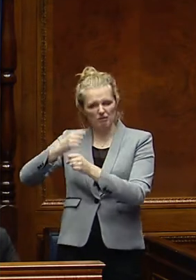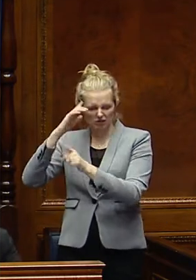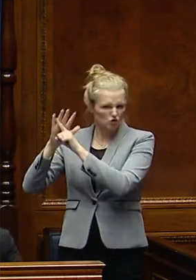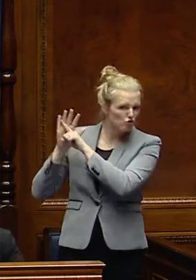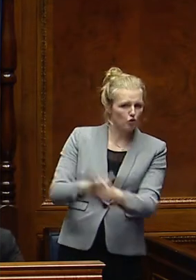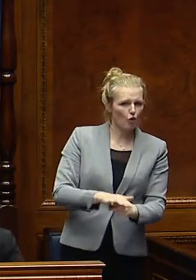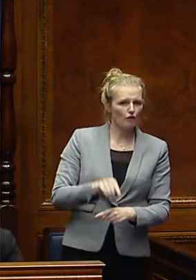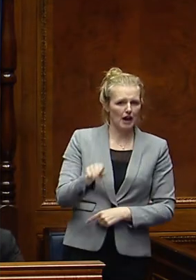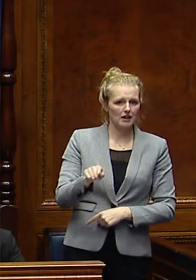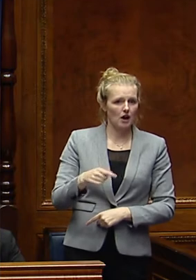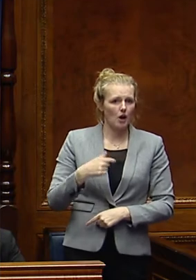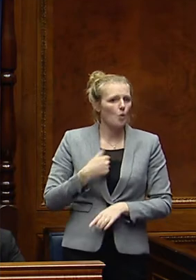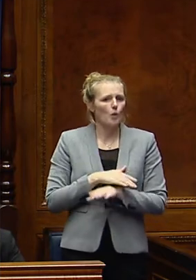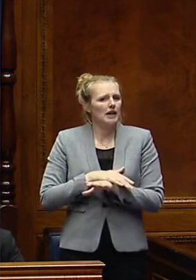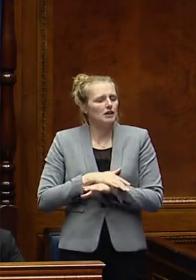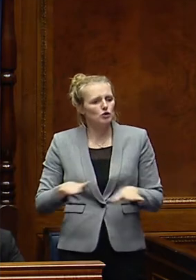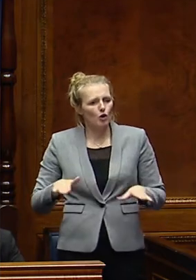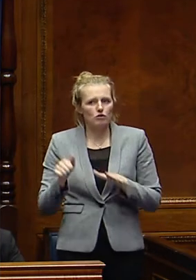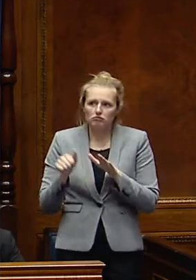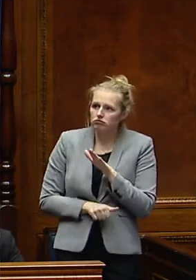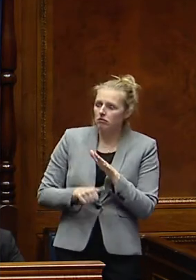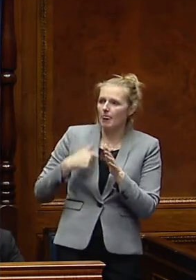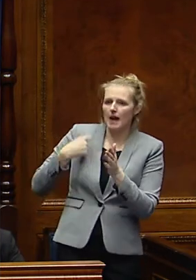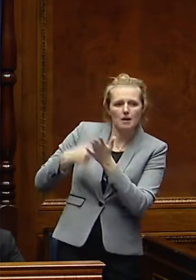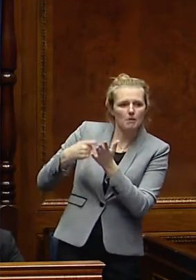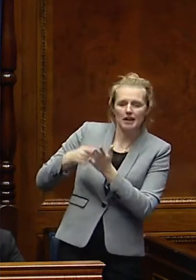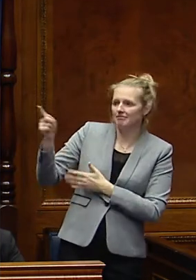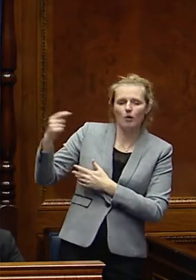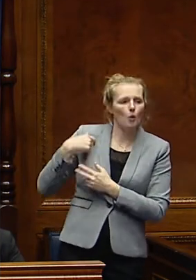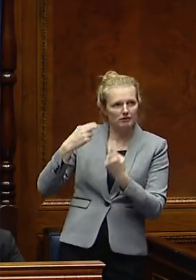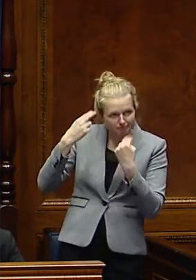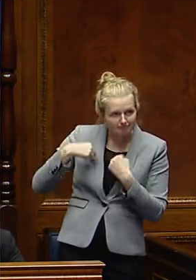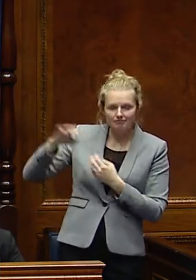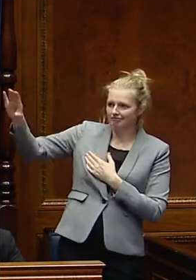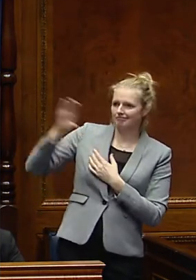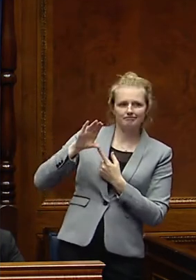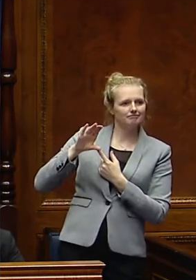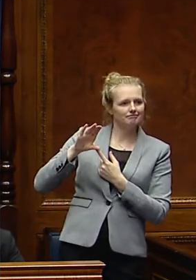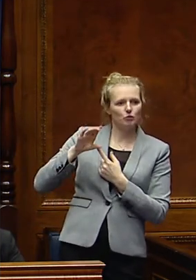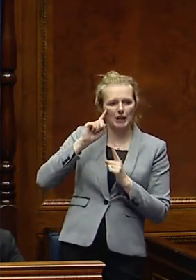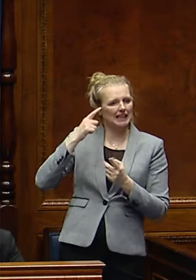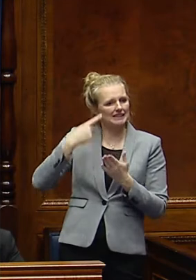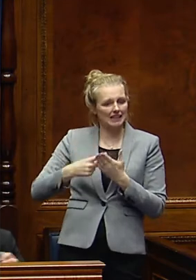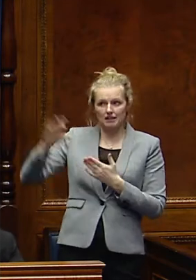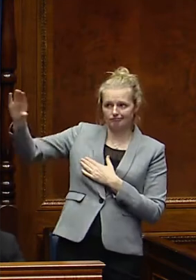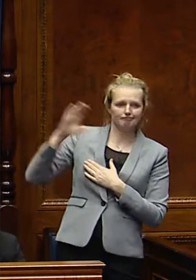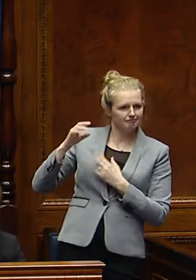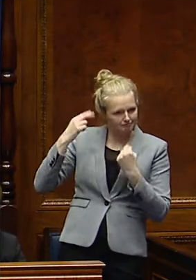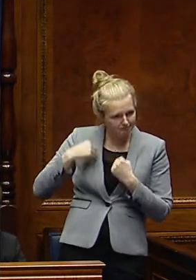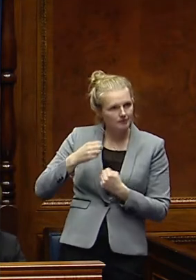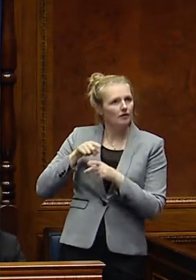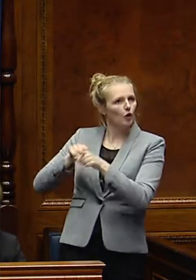of that, we don't operate under our own fiscal powers and were determined by a block grant that is given. And people will remember back in